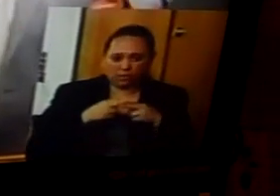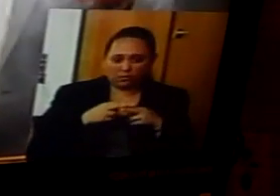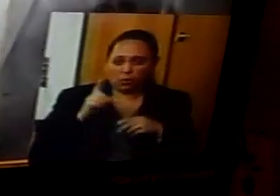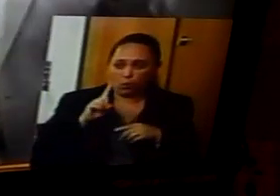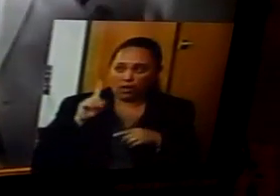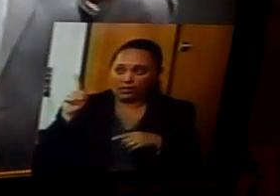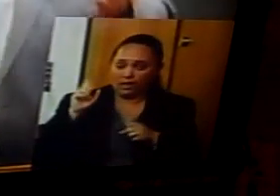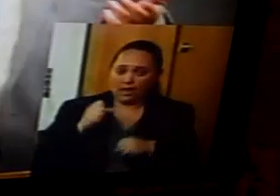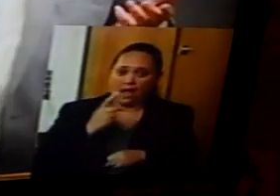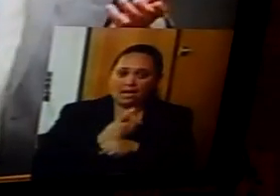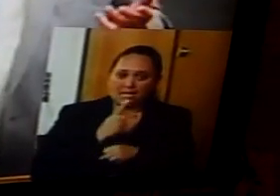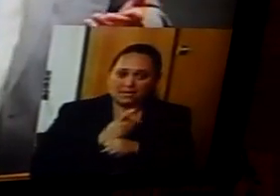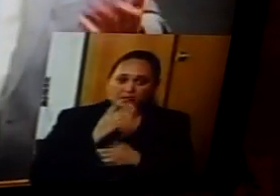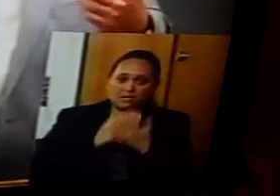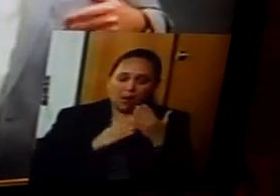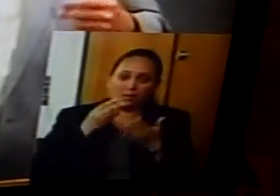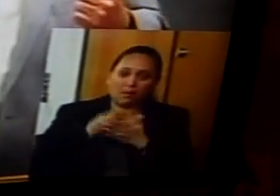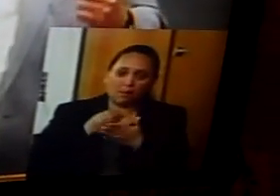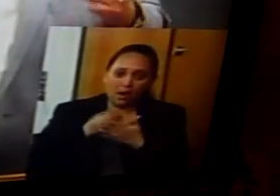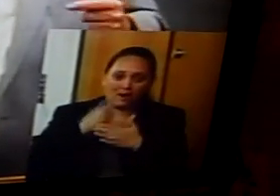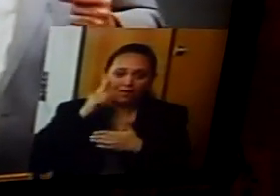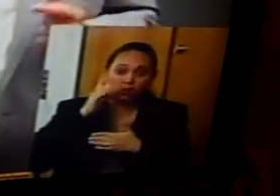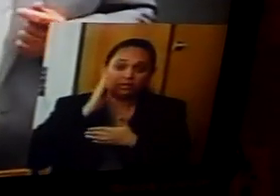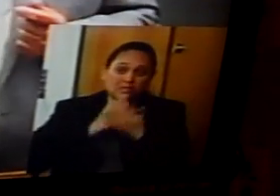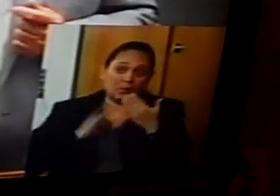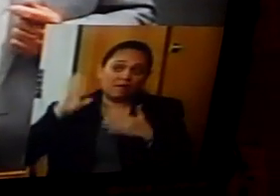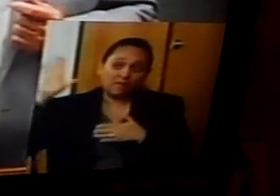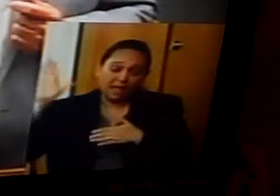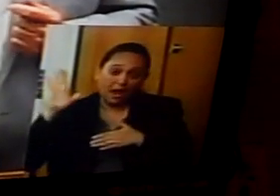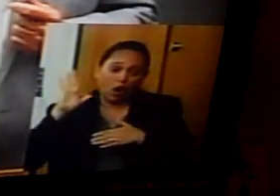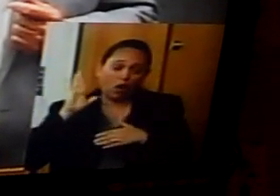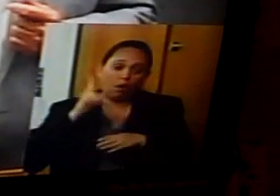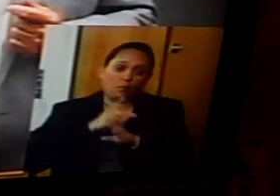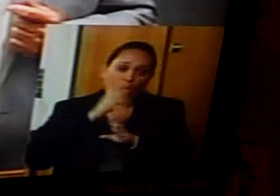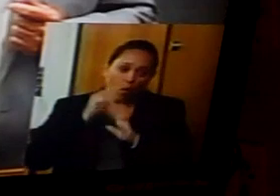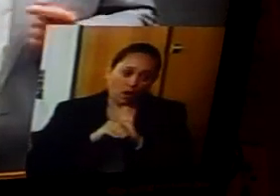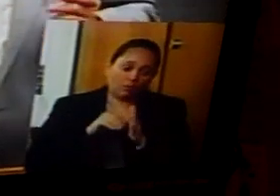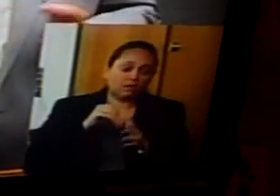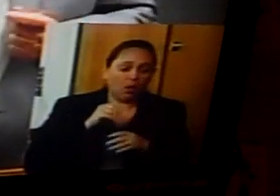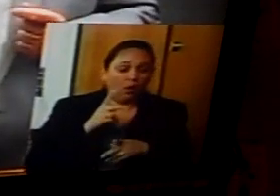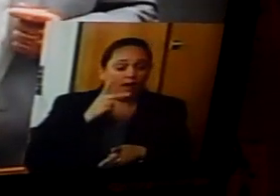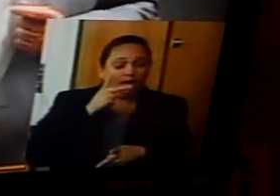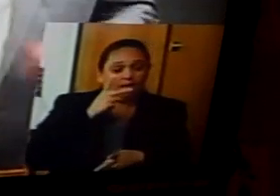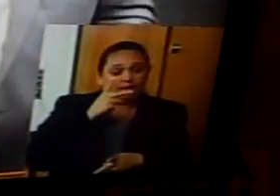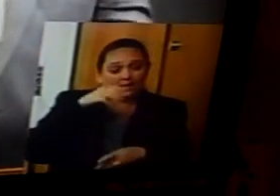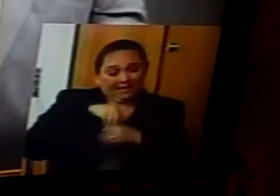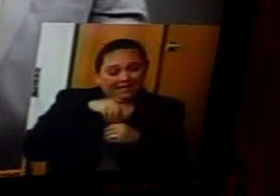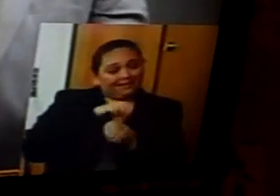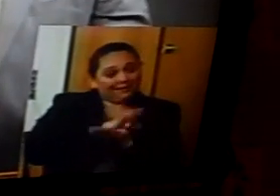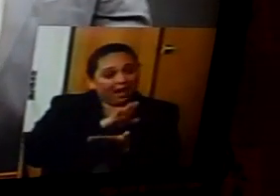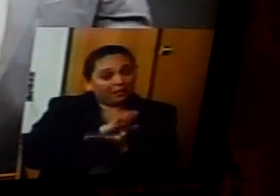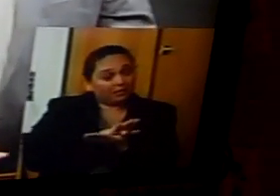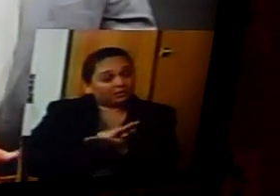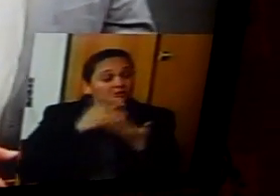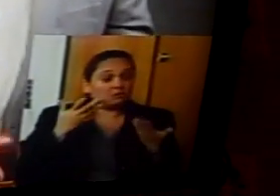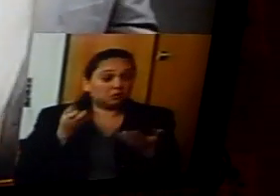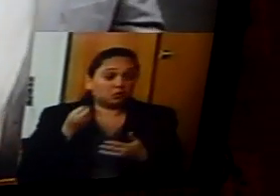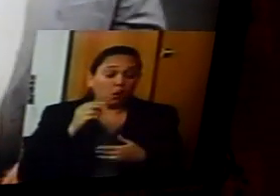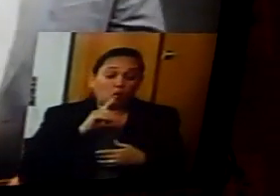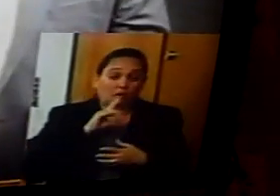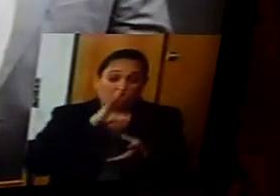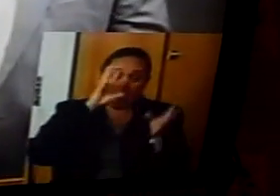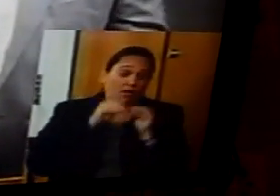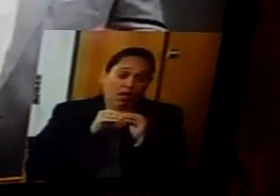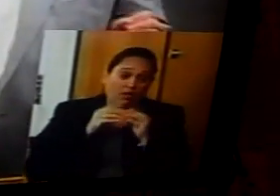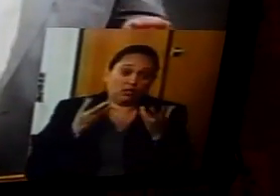keep some of the money for some of the programs that they would want to have in-house or in their campuses. So in a nutshell,